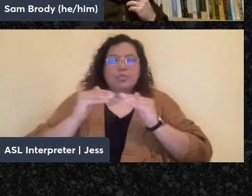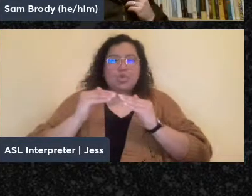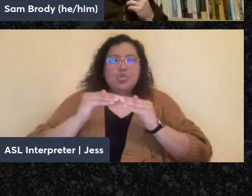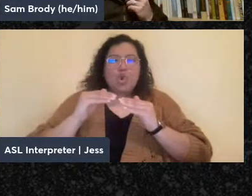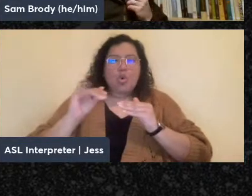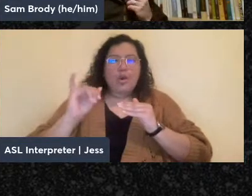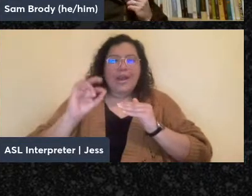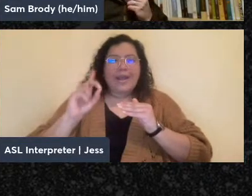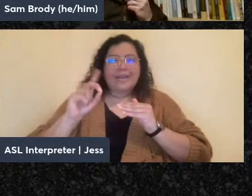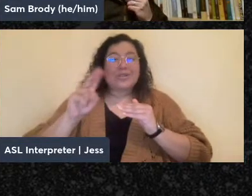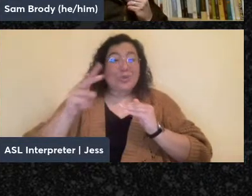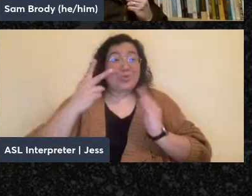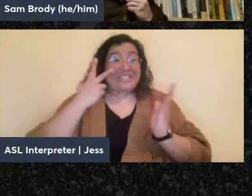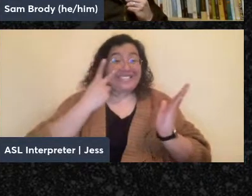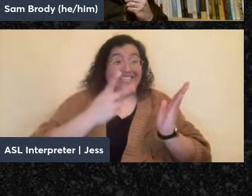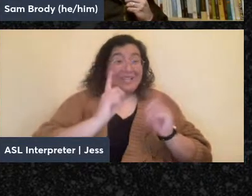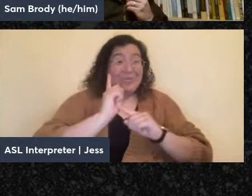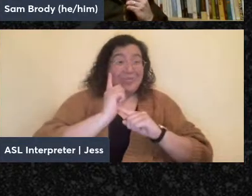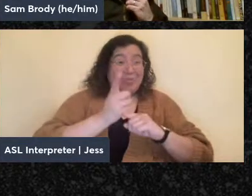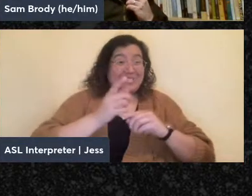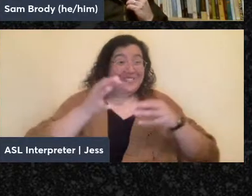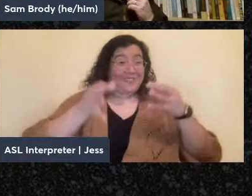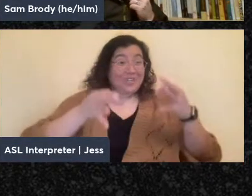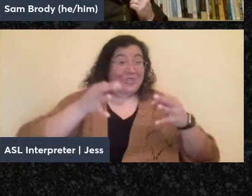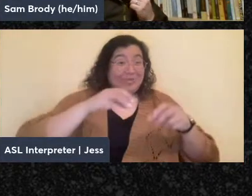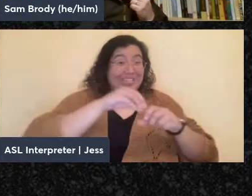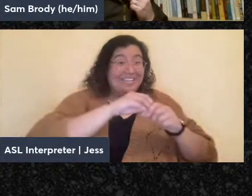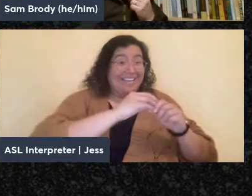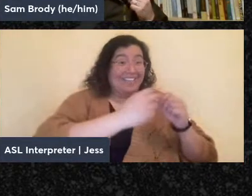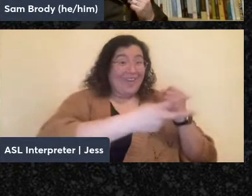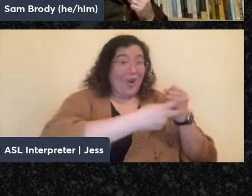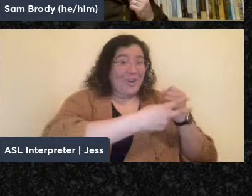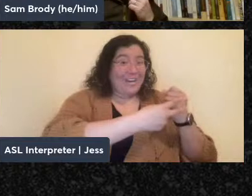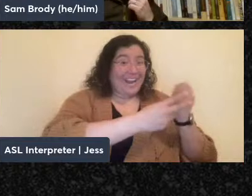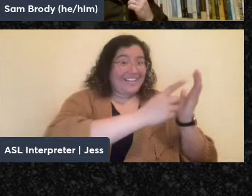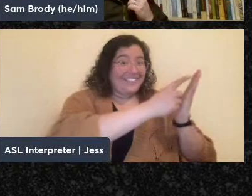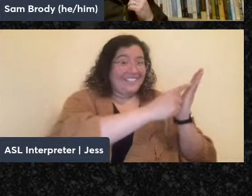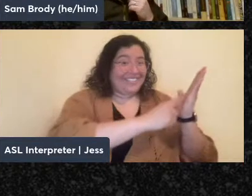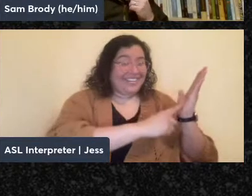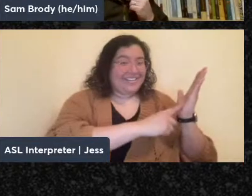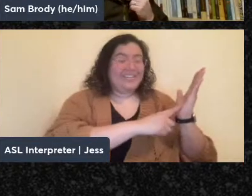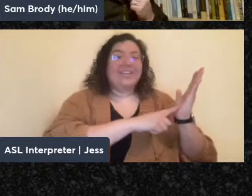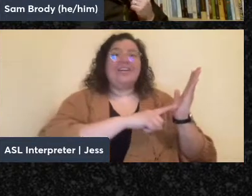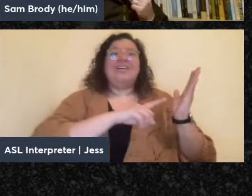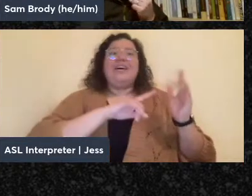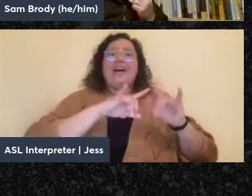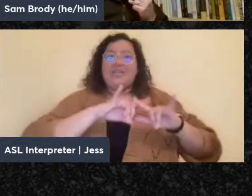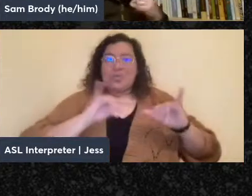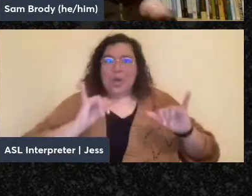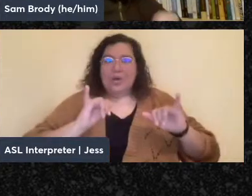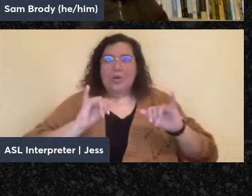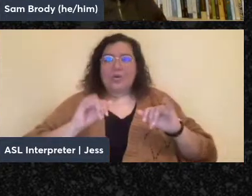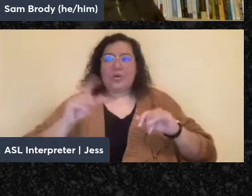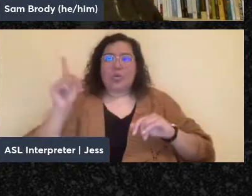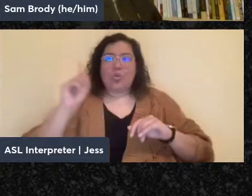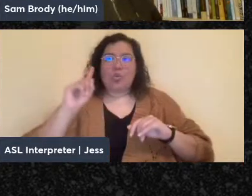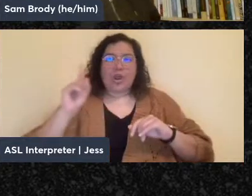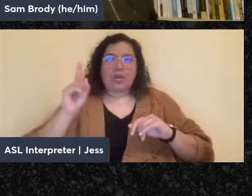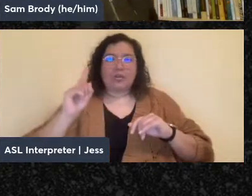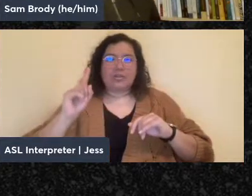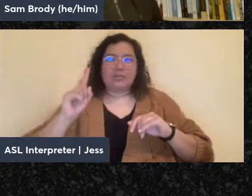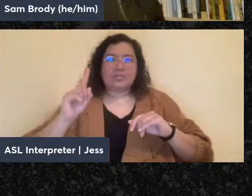in the archive as well. Where does an administrative practice come in